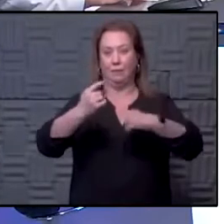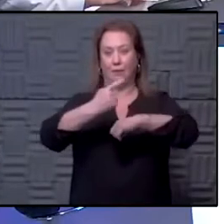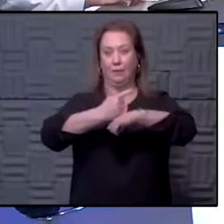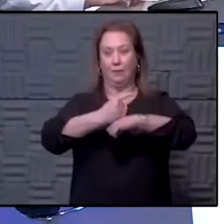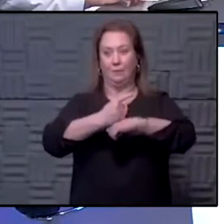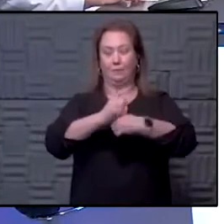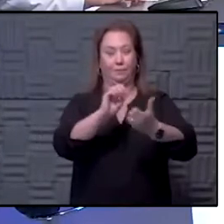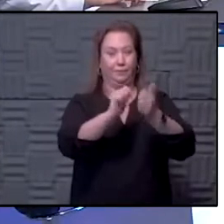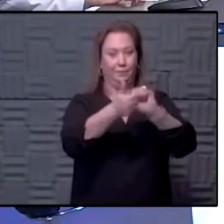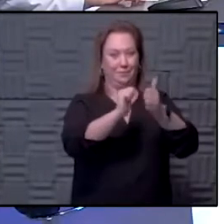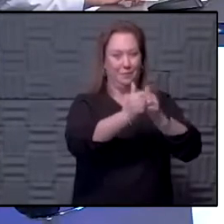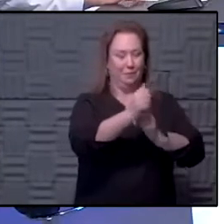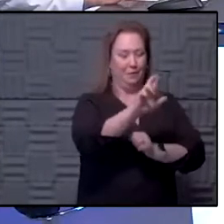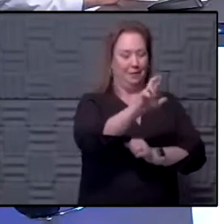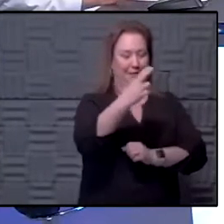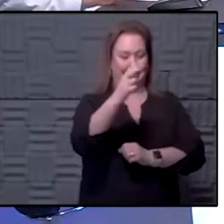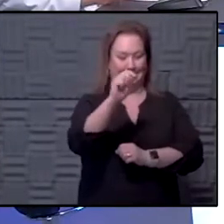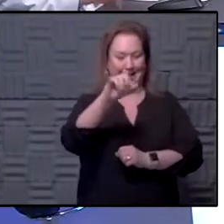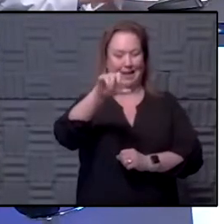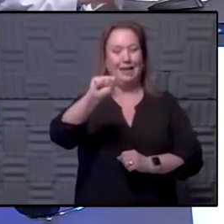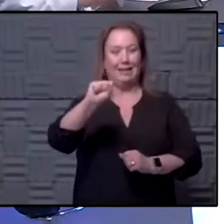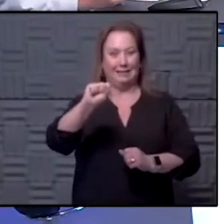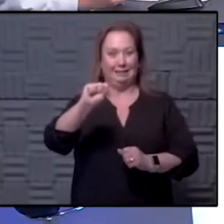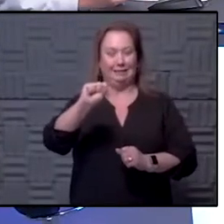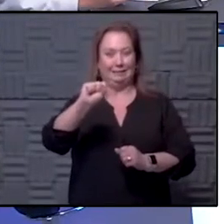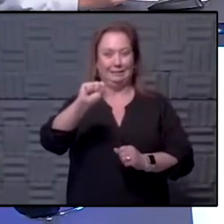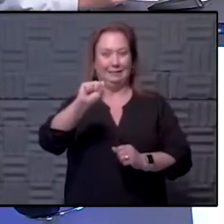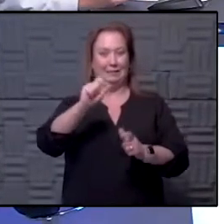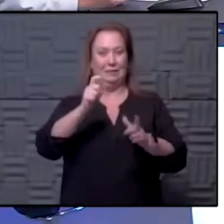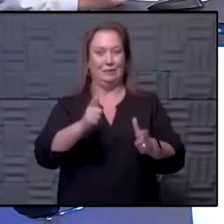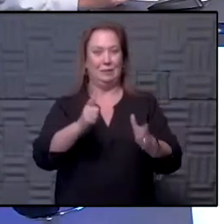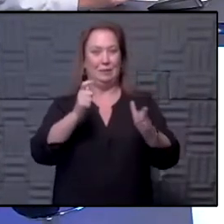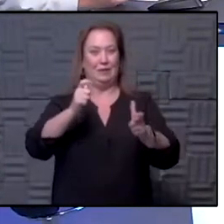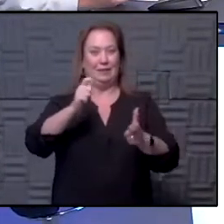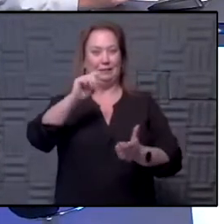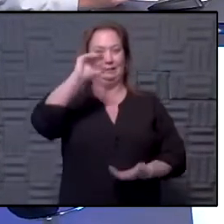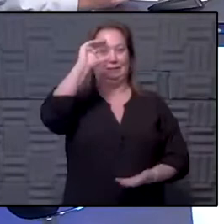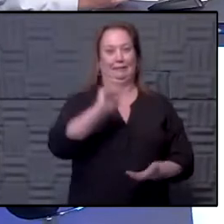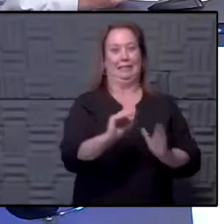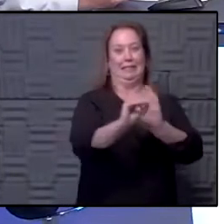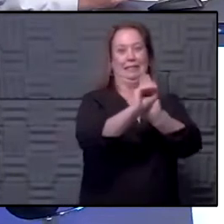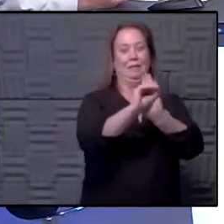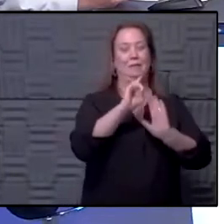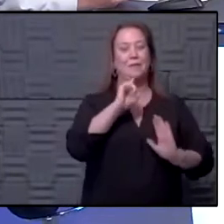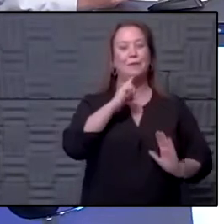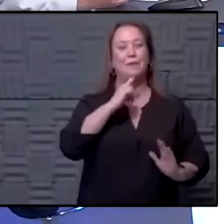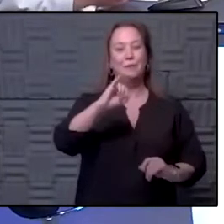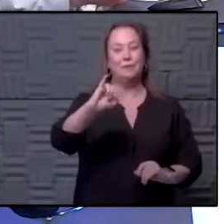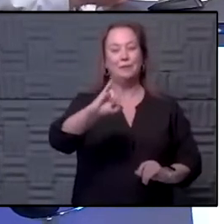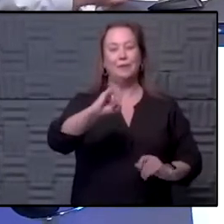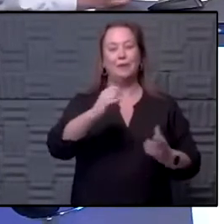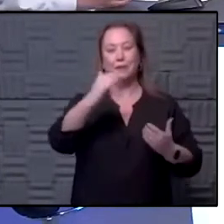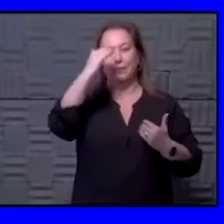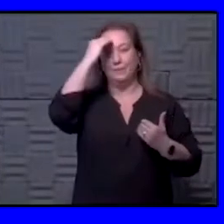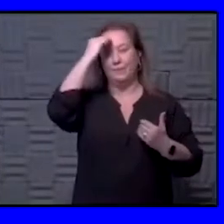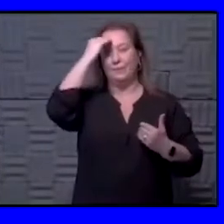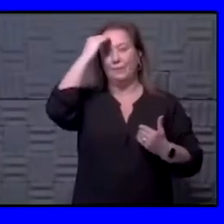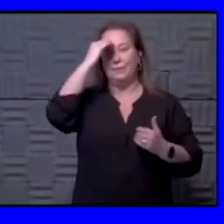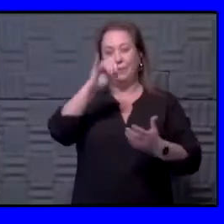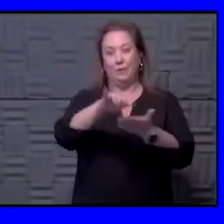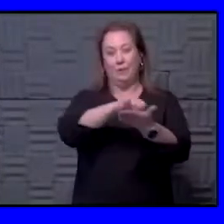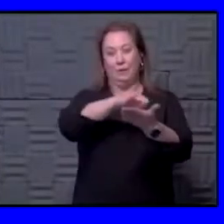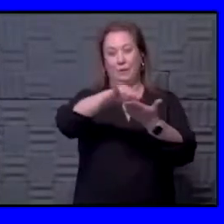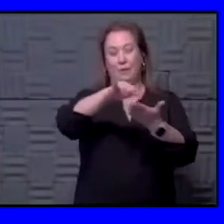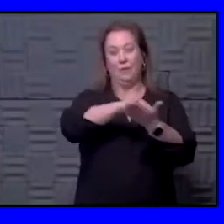race with Hays to have the quickest to zero for acute infections. We know that in New